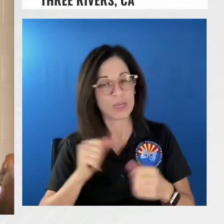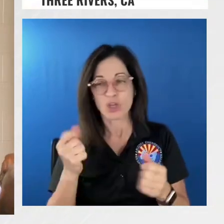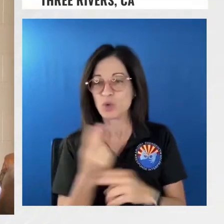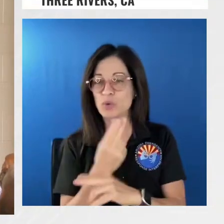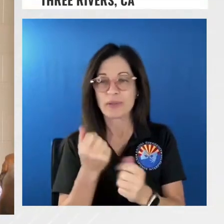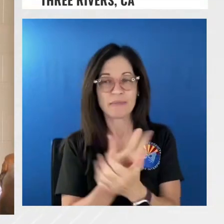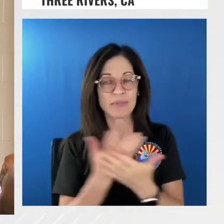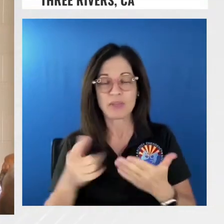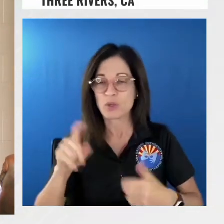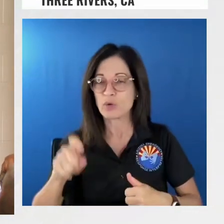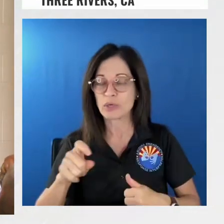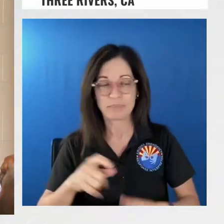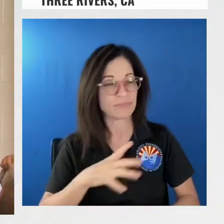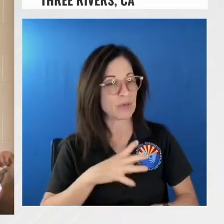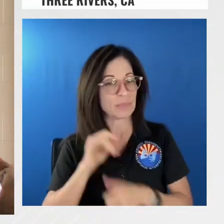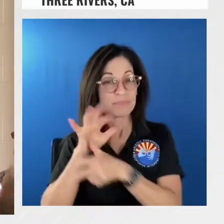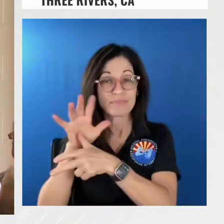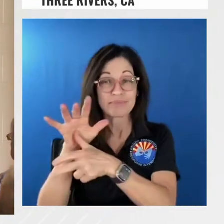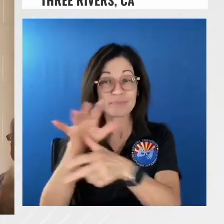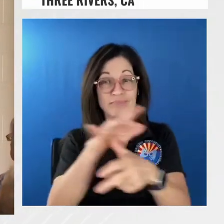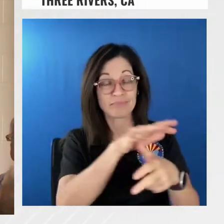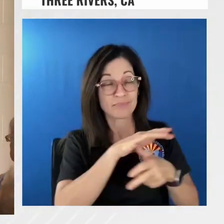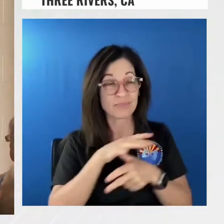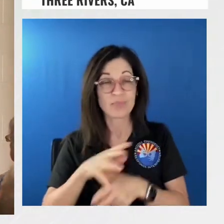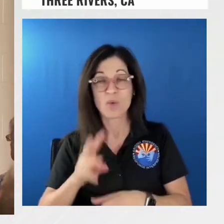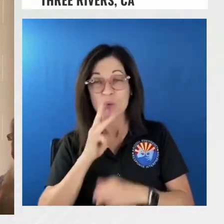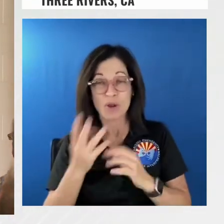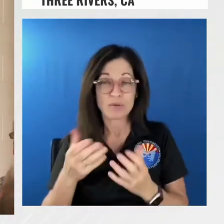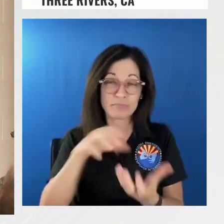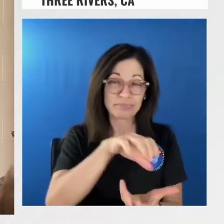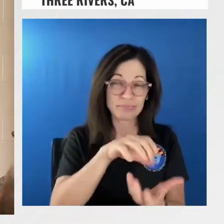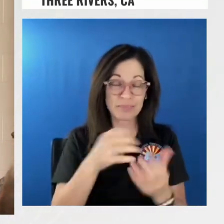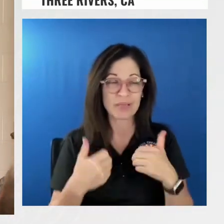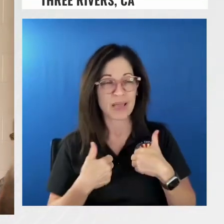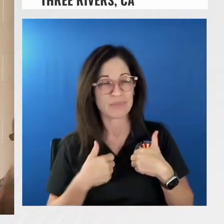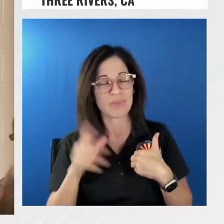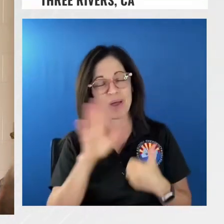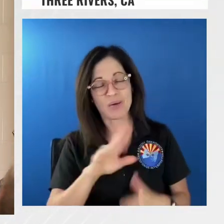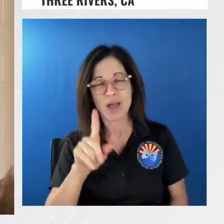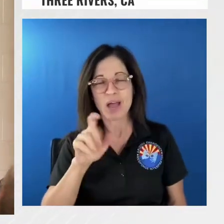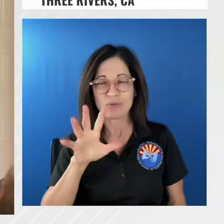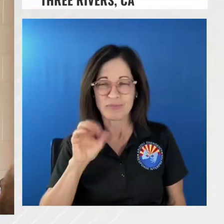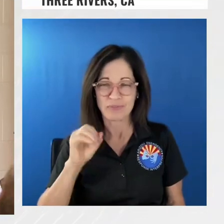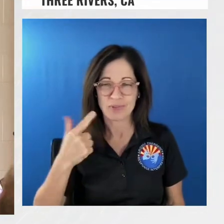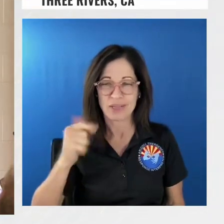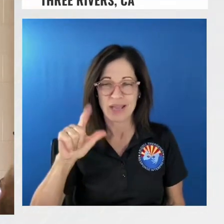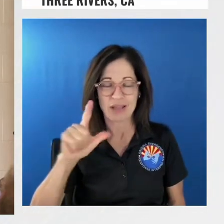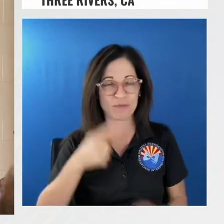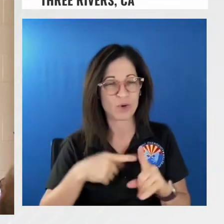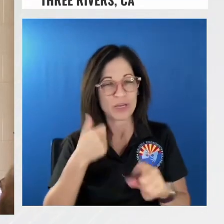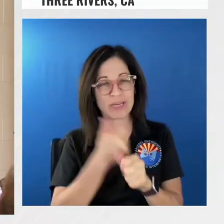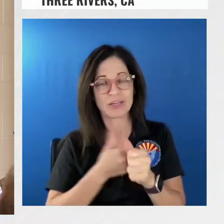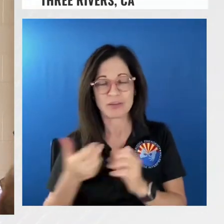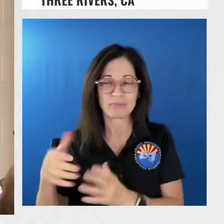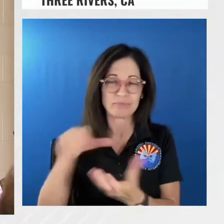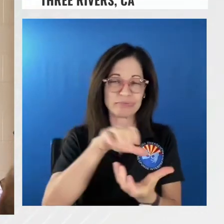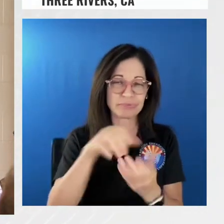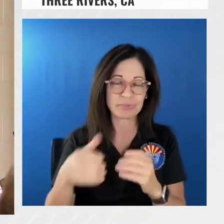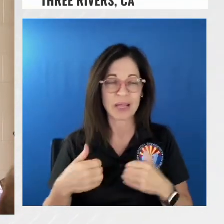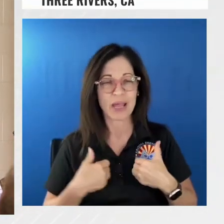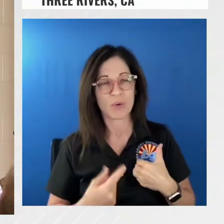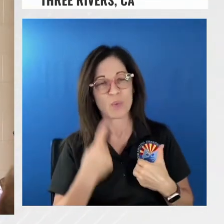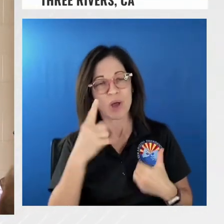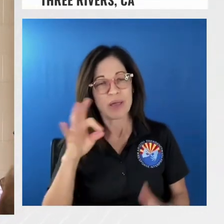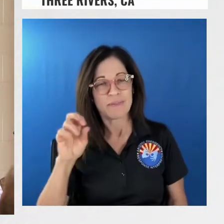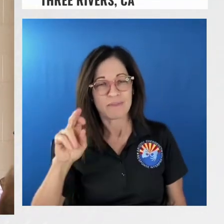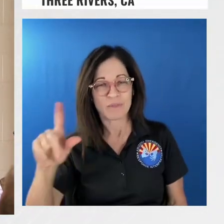helicopter started uh making bucket drops it's got about 150 gallons per drop it did one fuel cycle so look at about 10 10